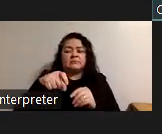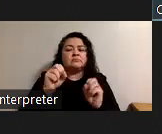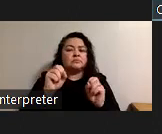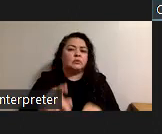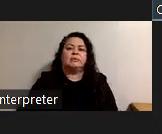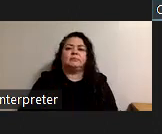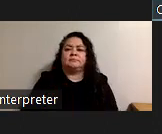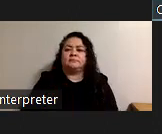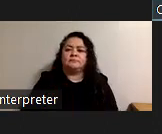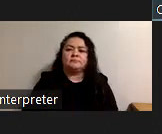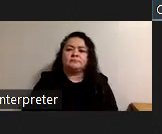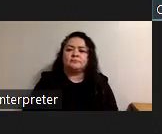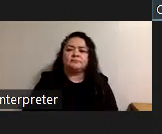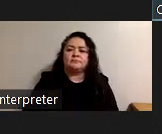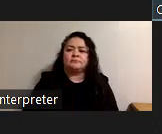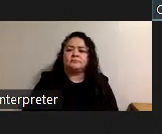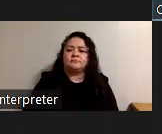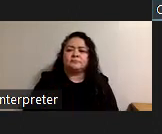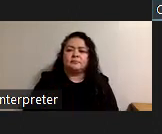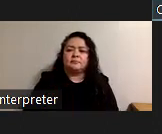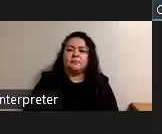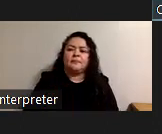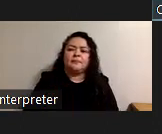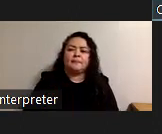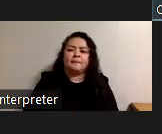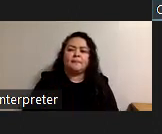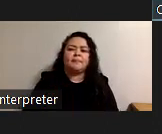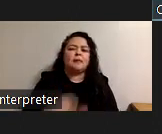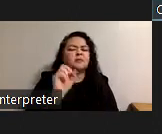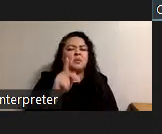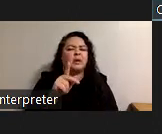it's okay to ask clarifying questions and it's okay to ask them to slow down